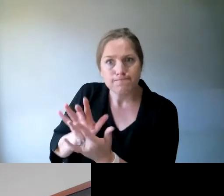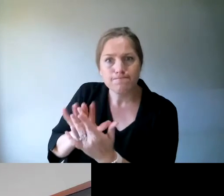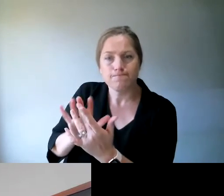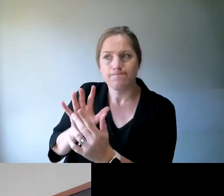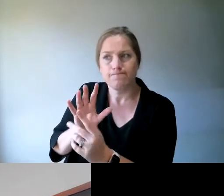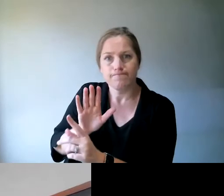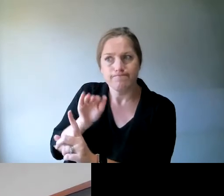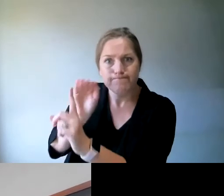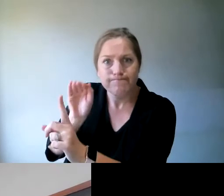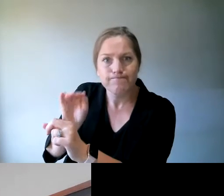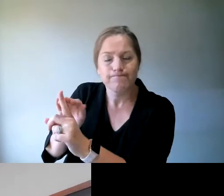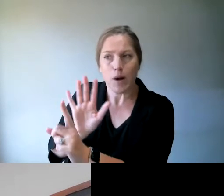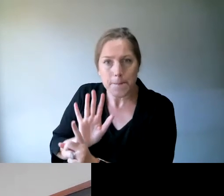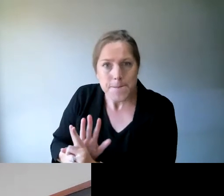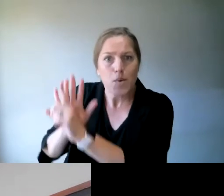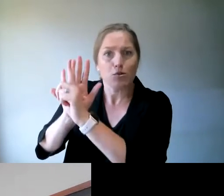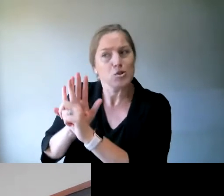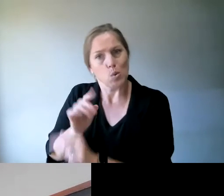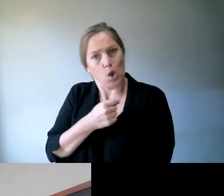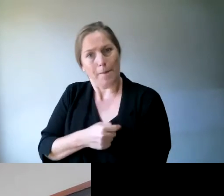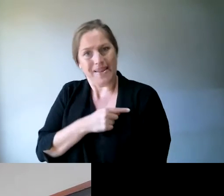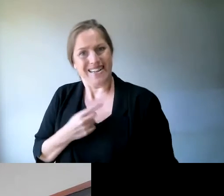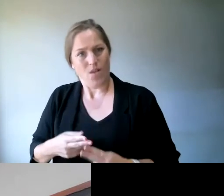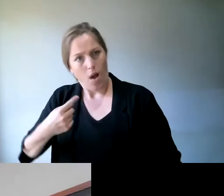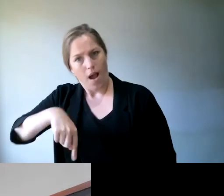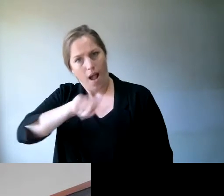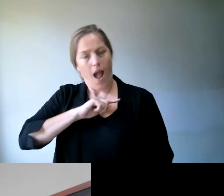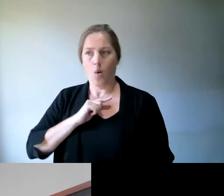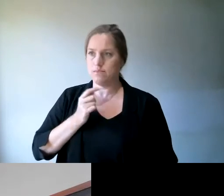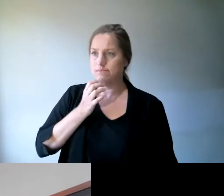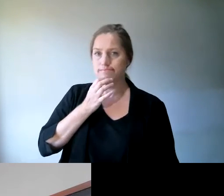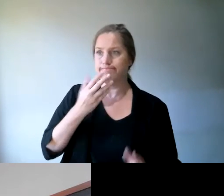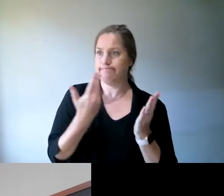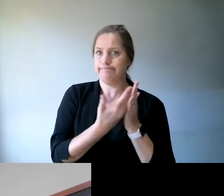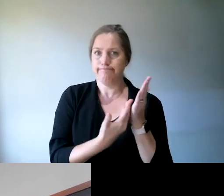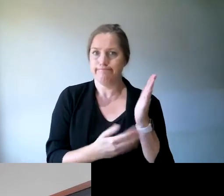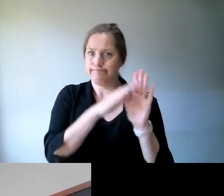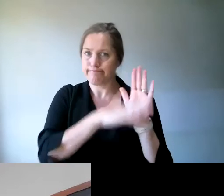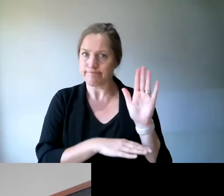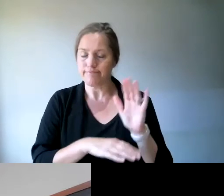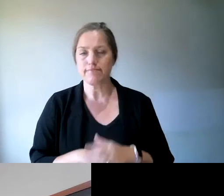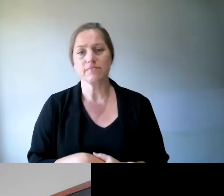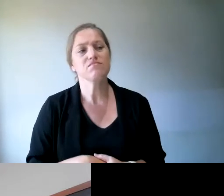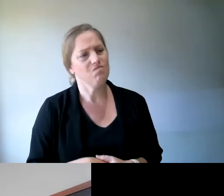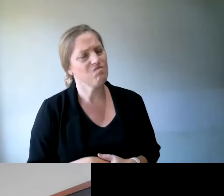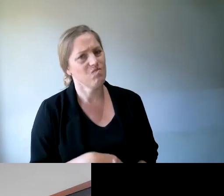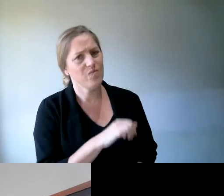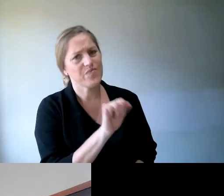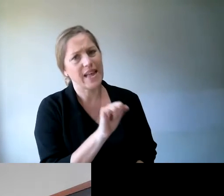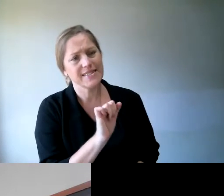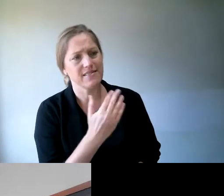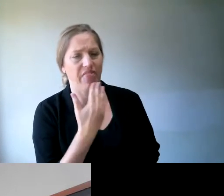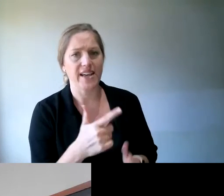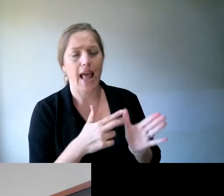to make a commitment to what we're asking for. Yeah. Thanks, Andrew. And I guess that's